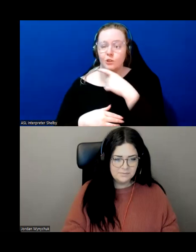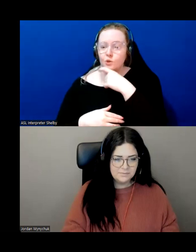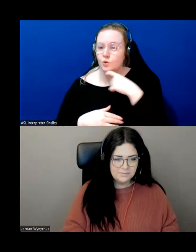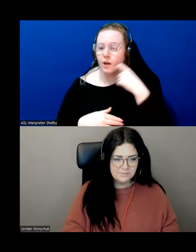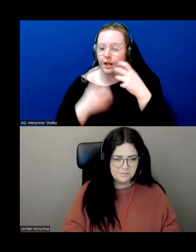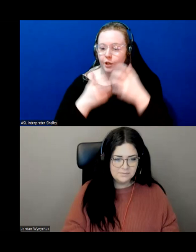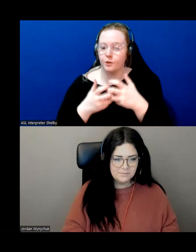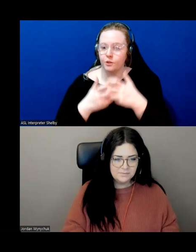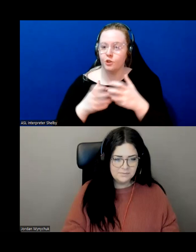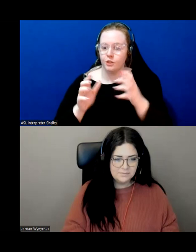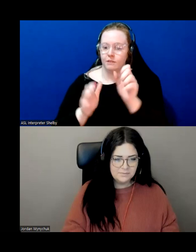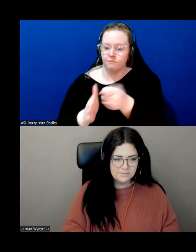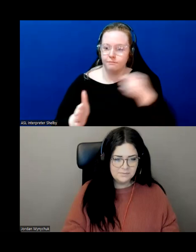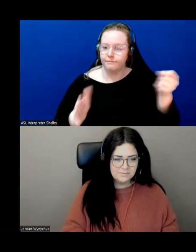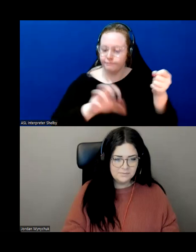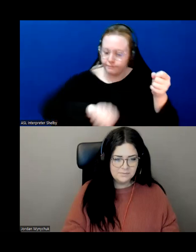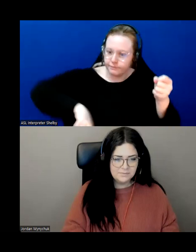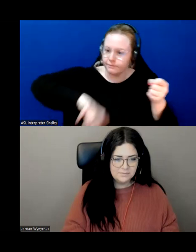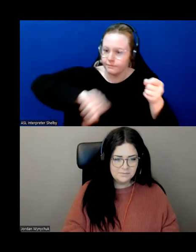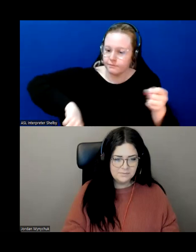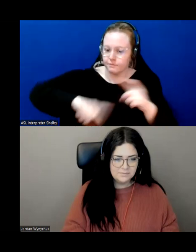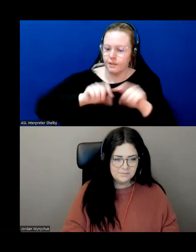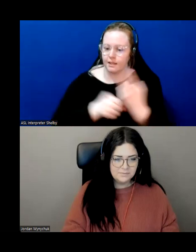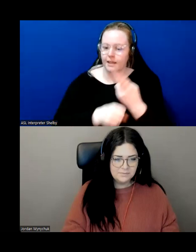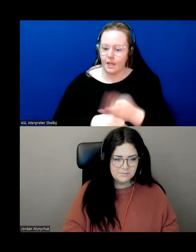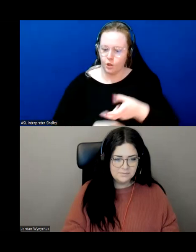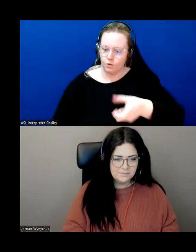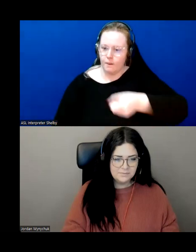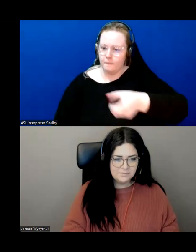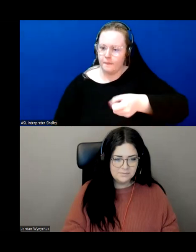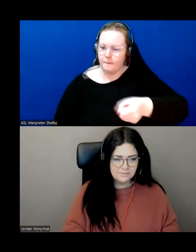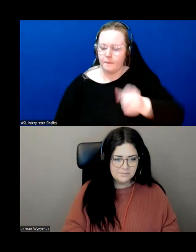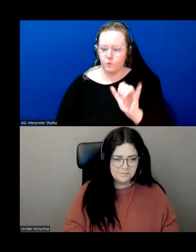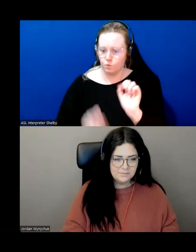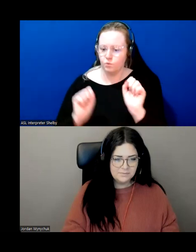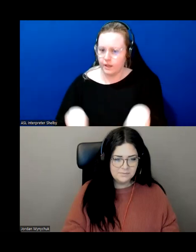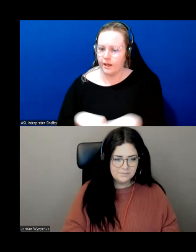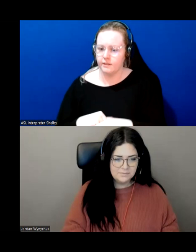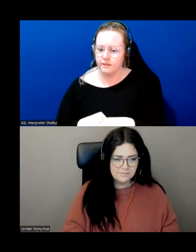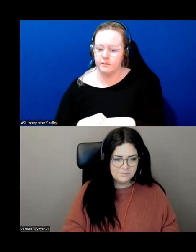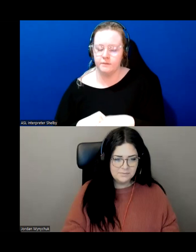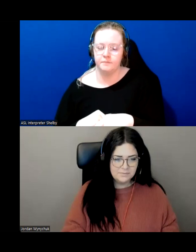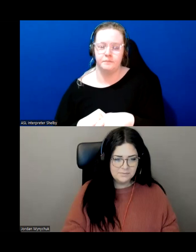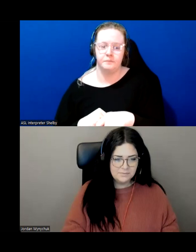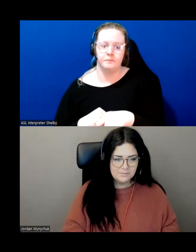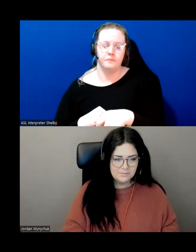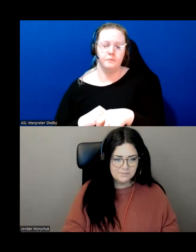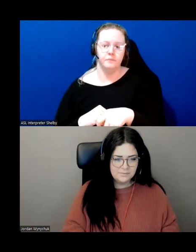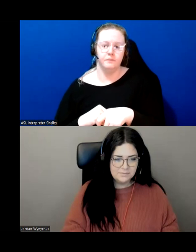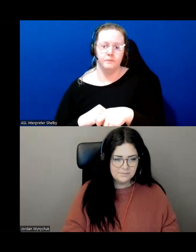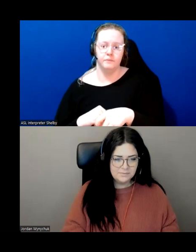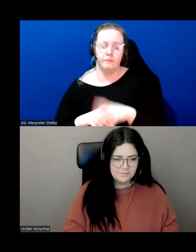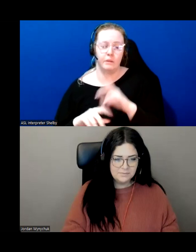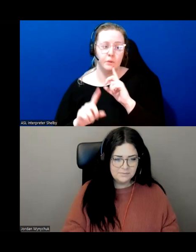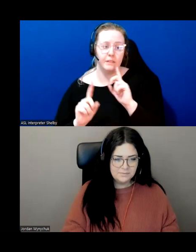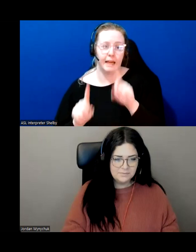so there's all these ways that we can improve um and to ask your question for that person why